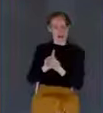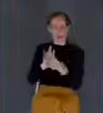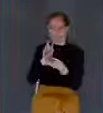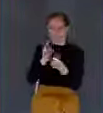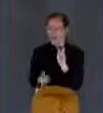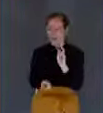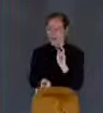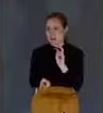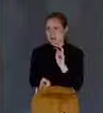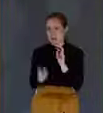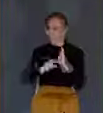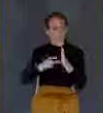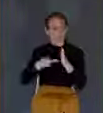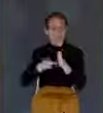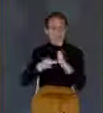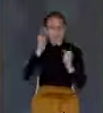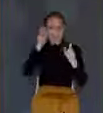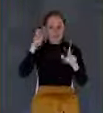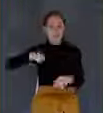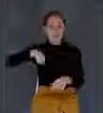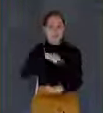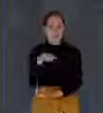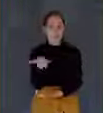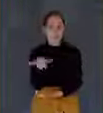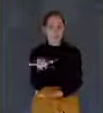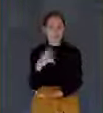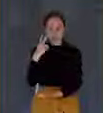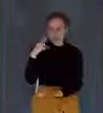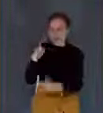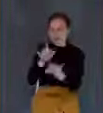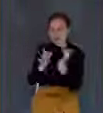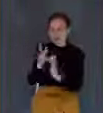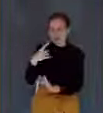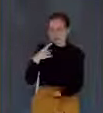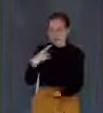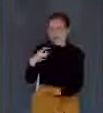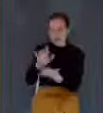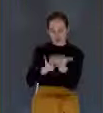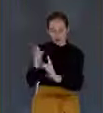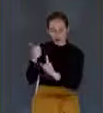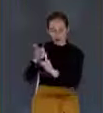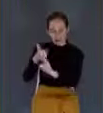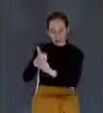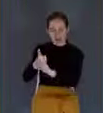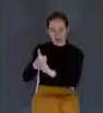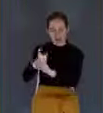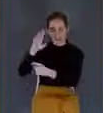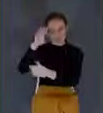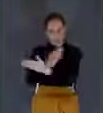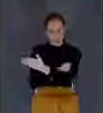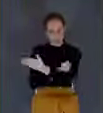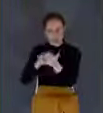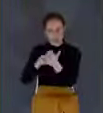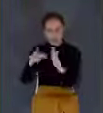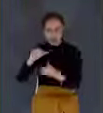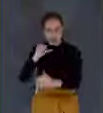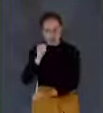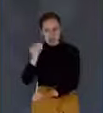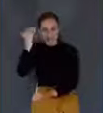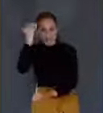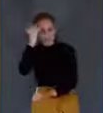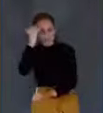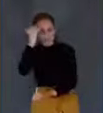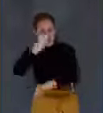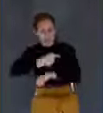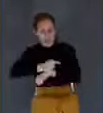right? You hear Jesus say these words. How could Jesus not know the day or the hour? When he says the day or the hour,